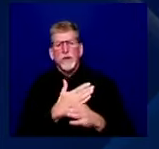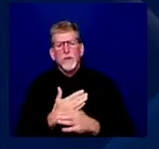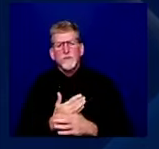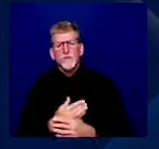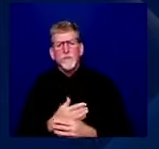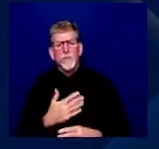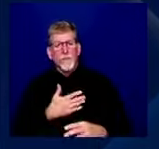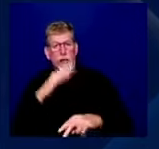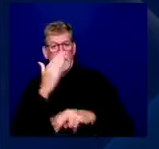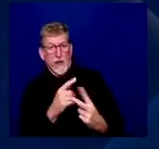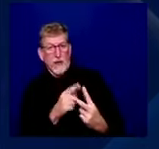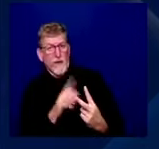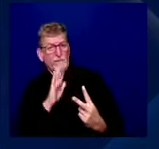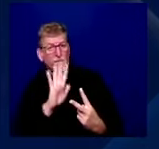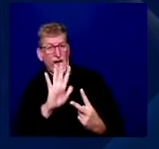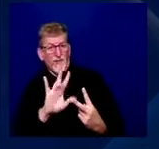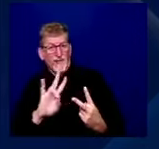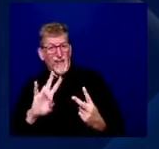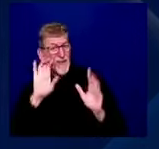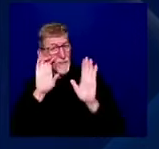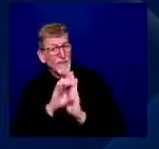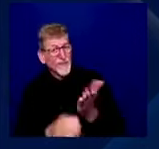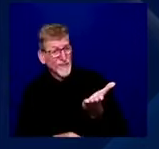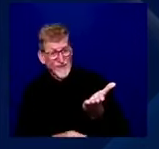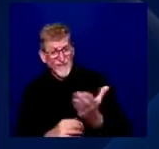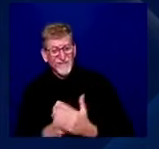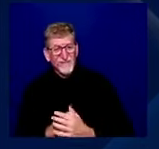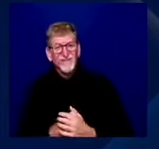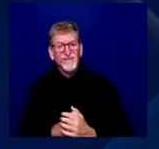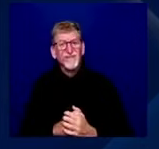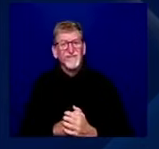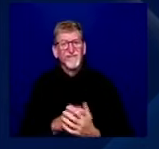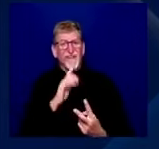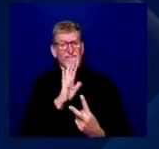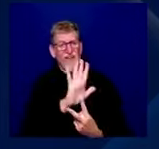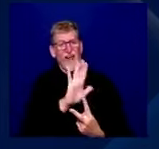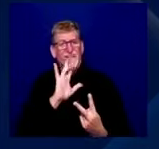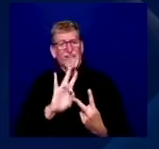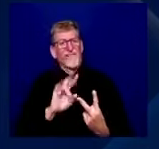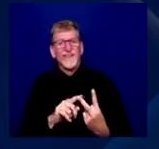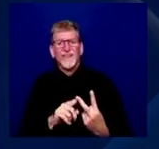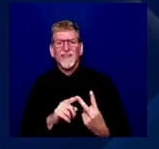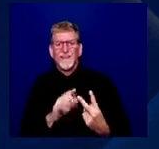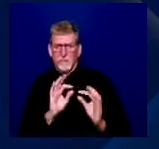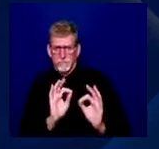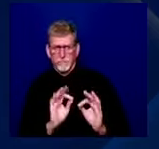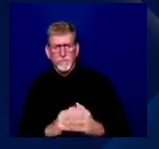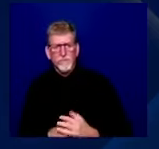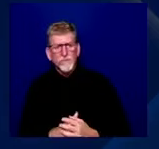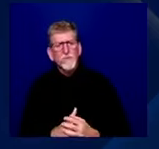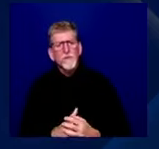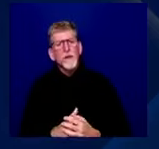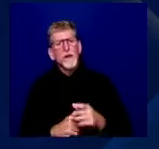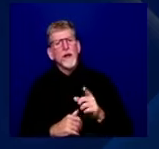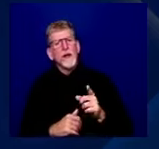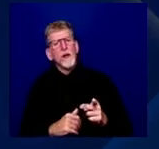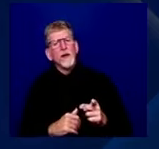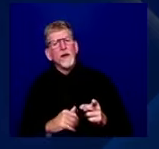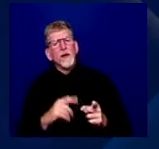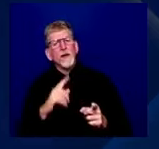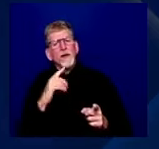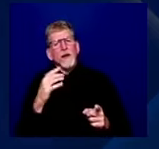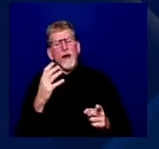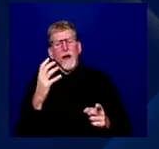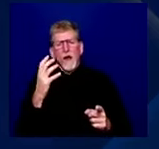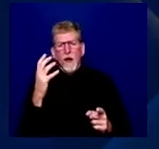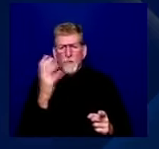there, the new five and seven. All right. Um, they're just amazing little dudes. Right. And I'm so blessed. They're